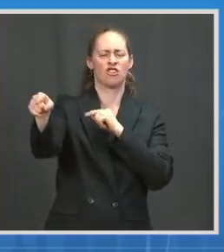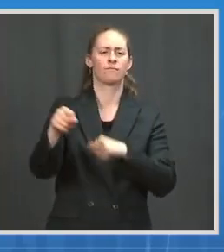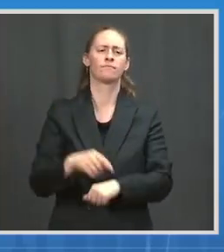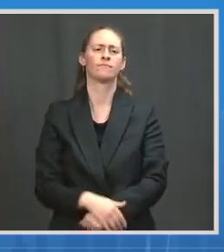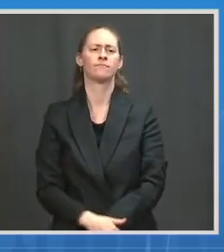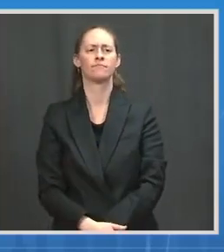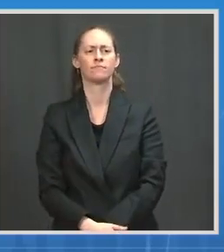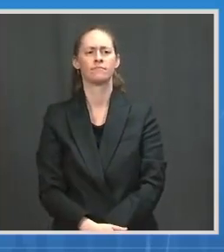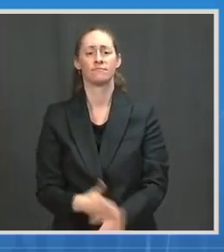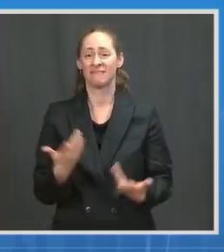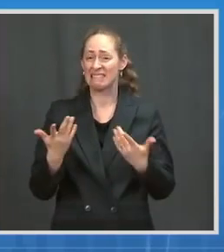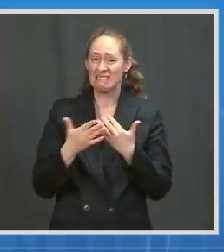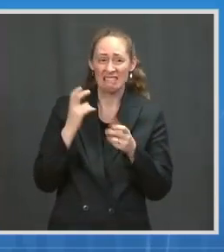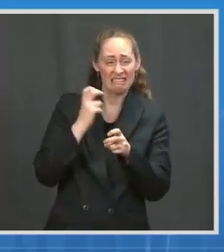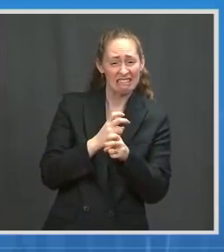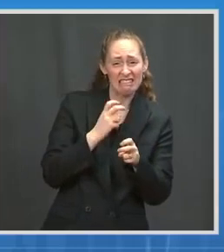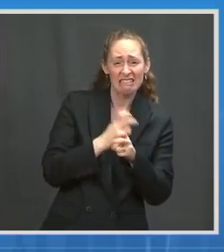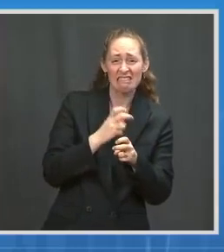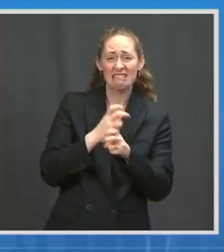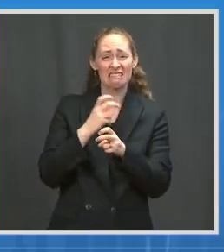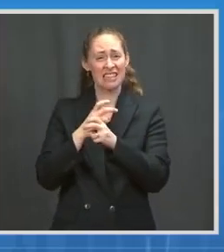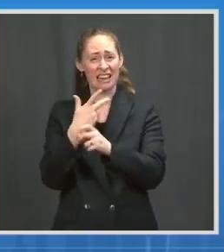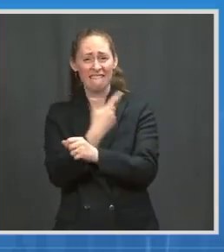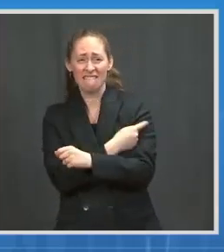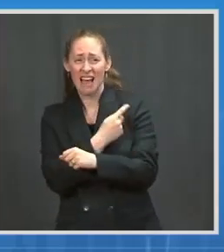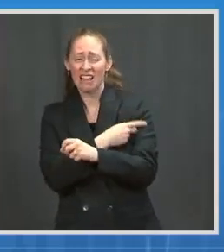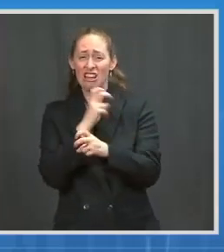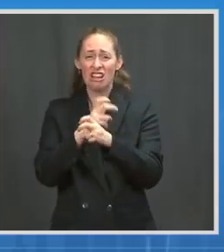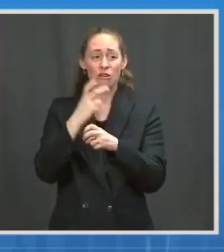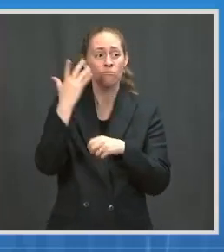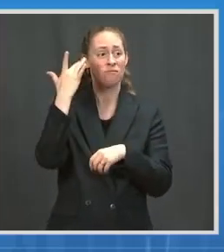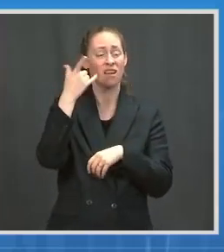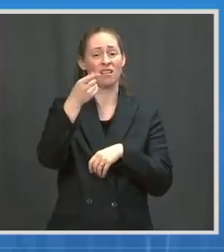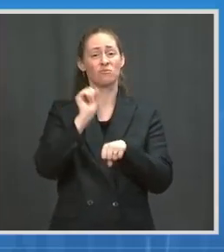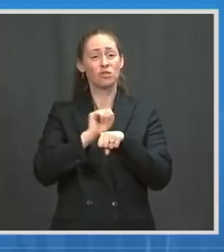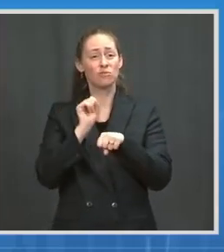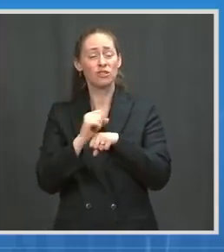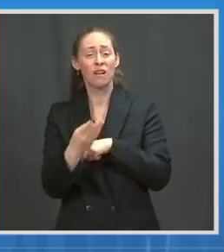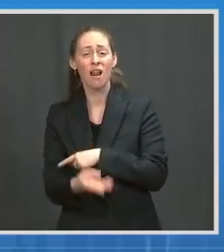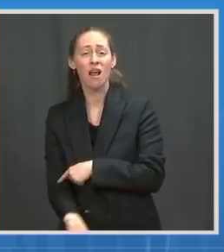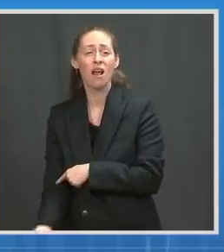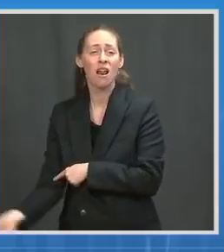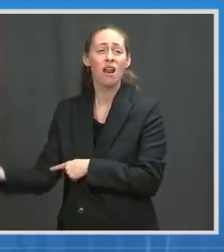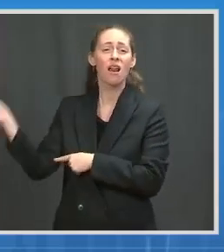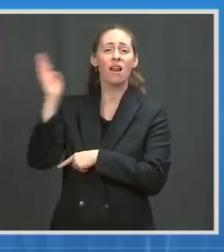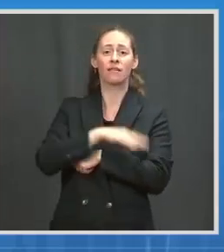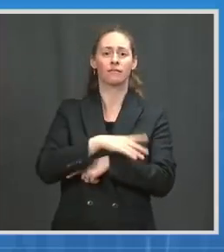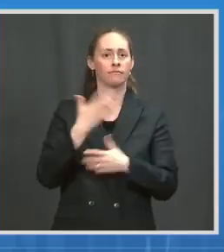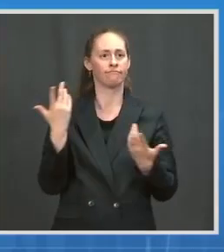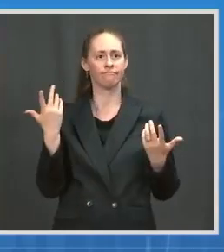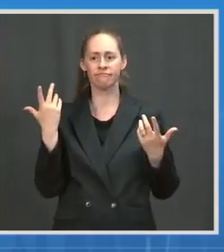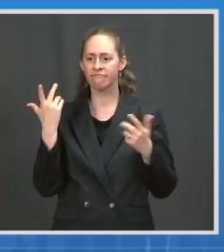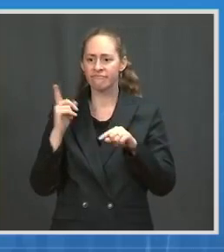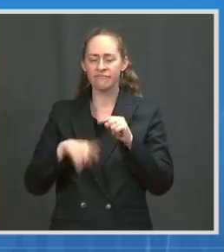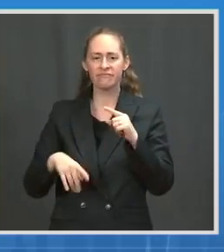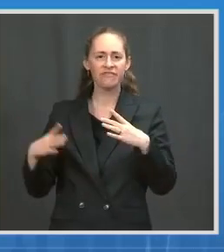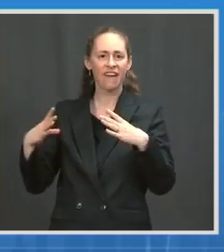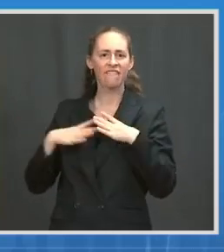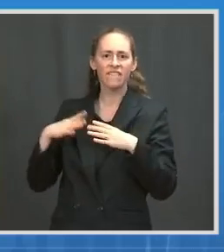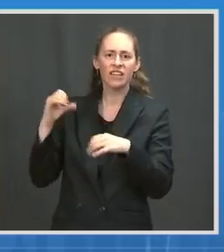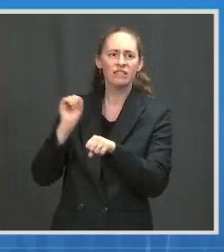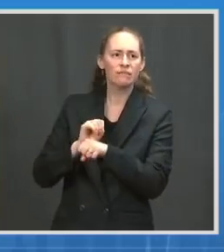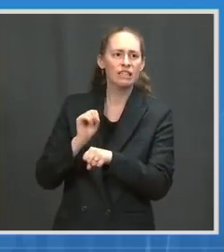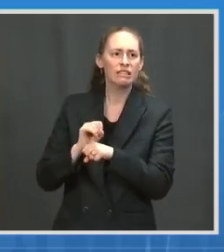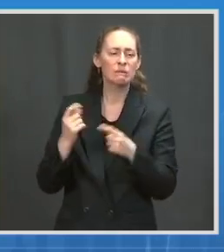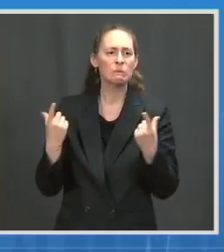vaccines because they just simply work all day, don't necessarily get the time off of work that we're hoping that they will